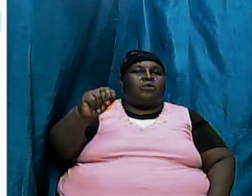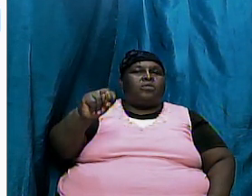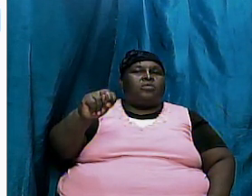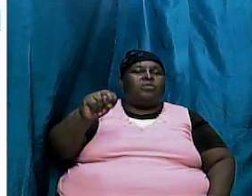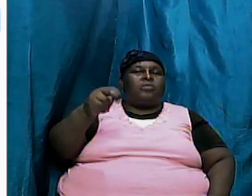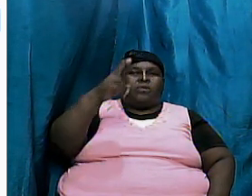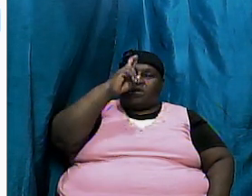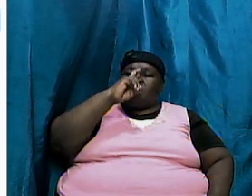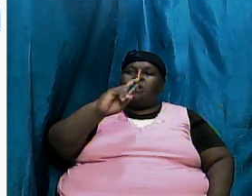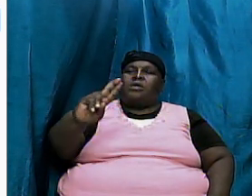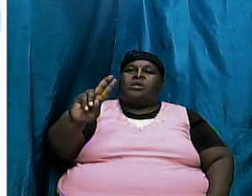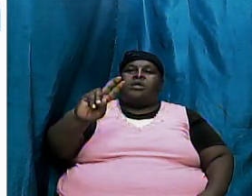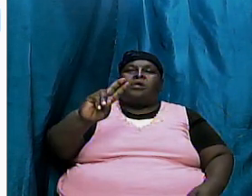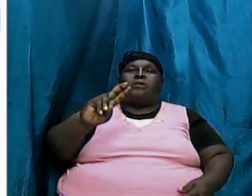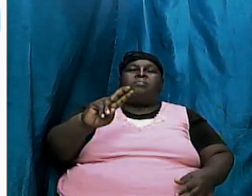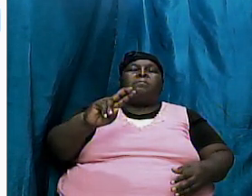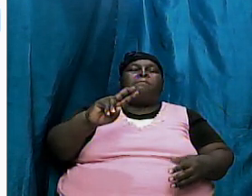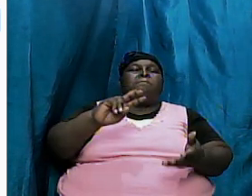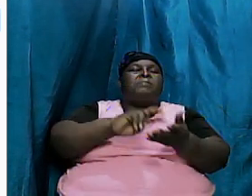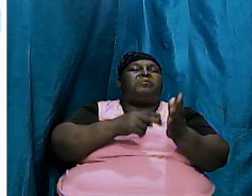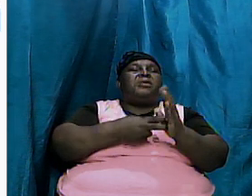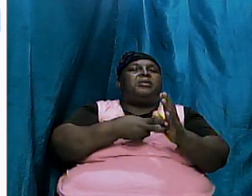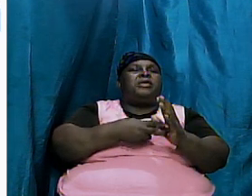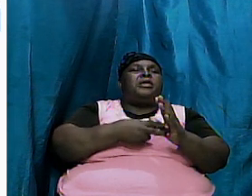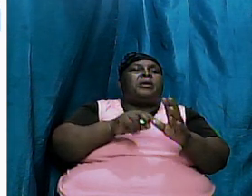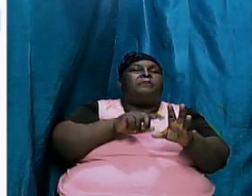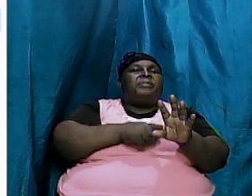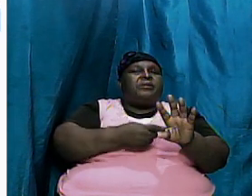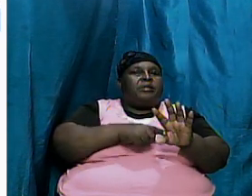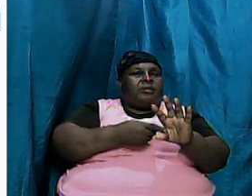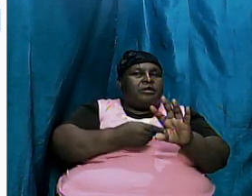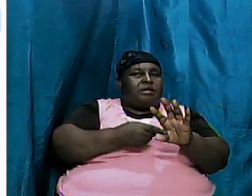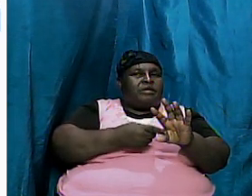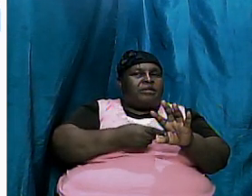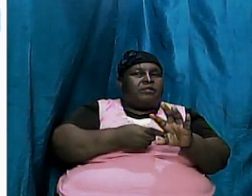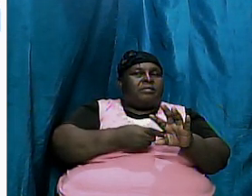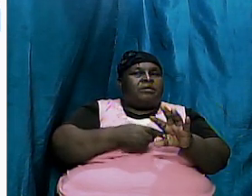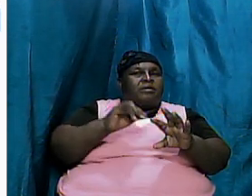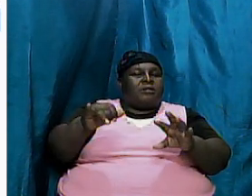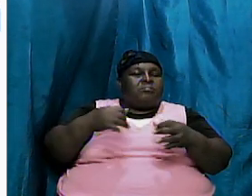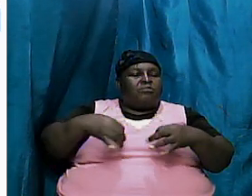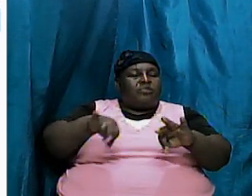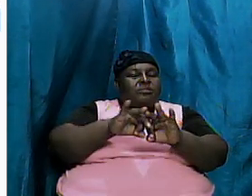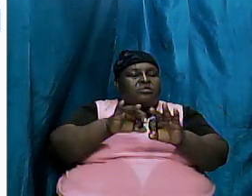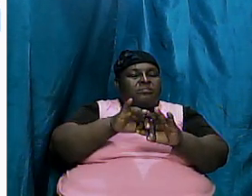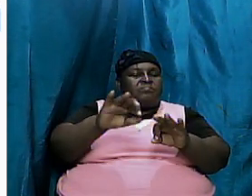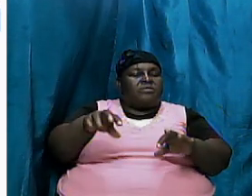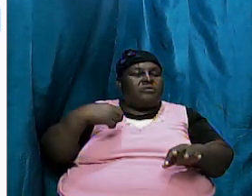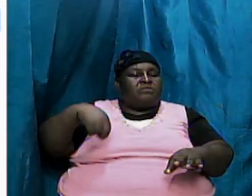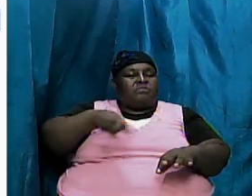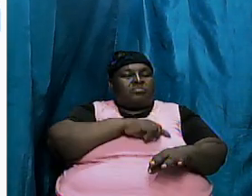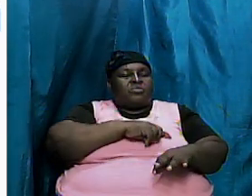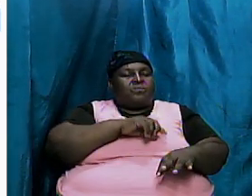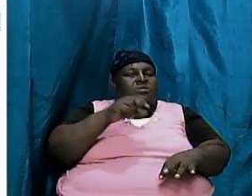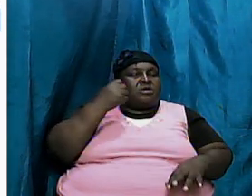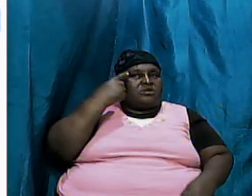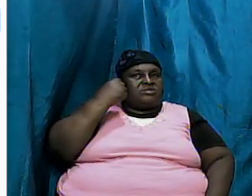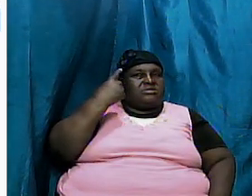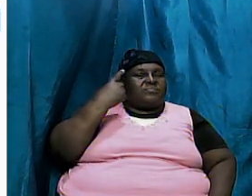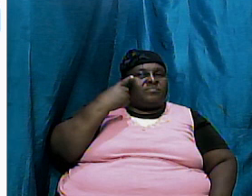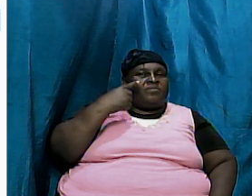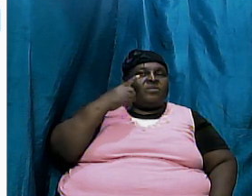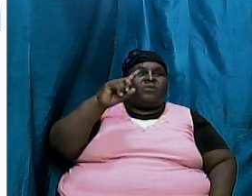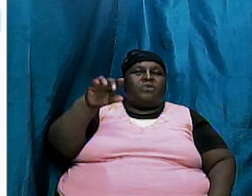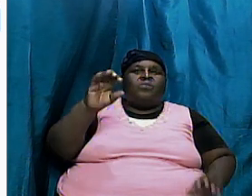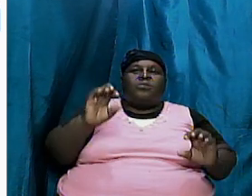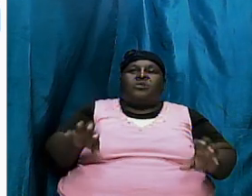beginning and so it is important that we understand that within its 50 chapters one